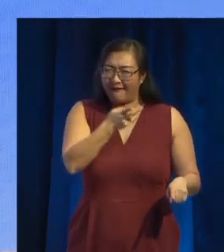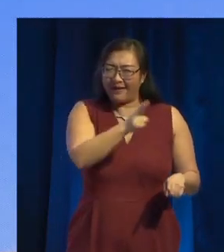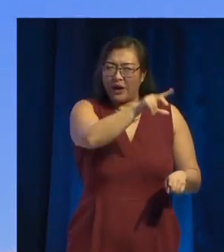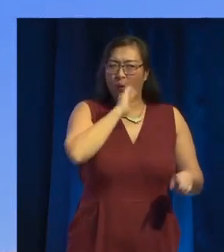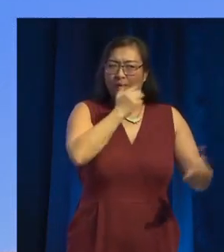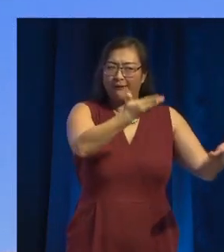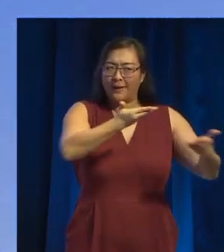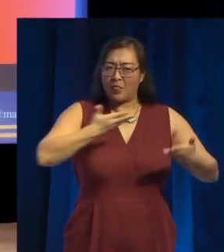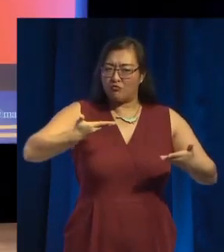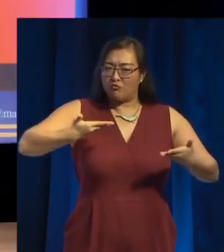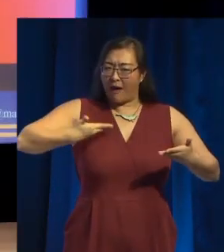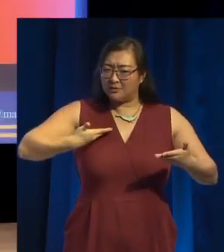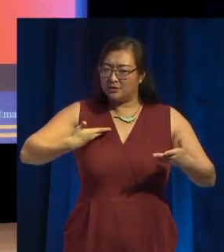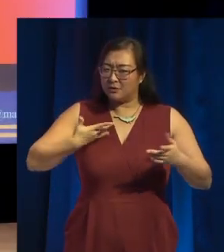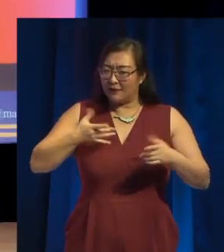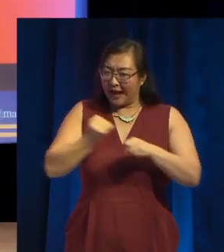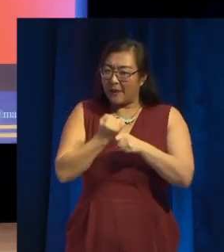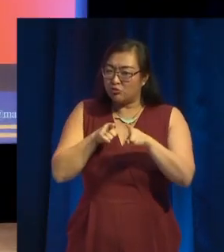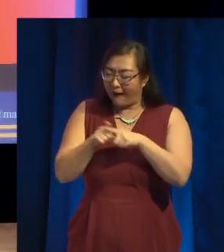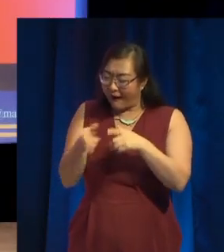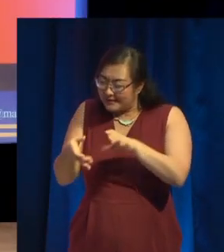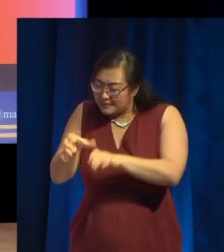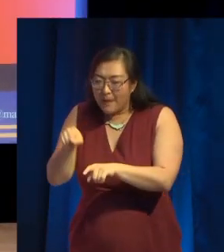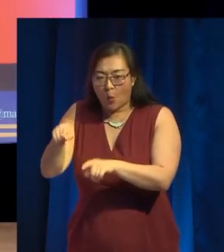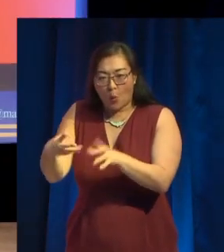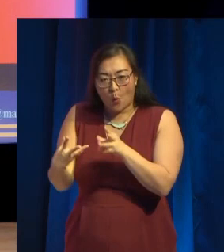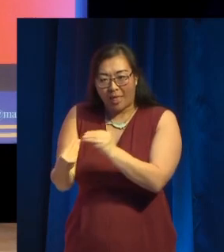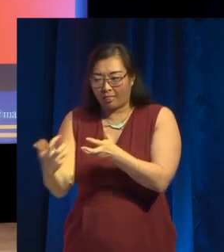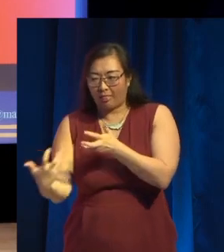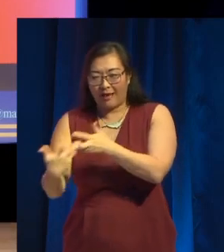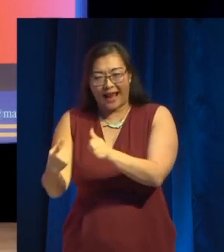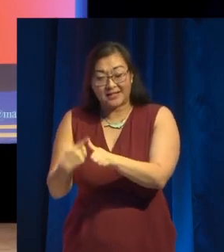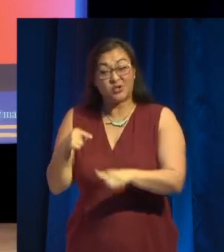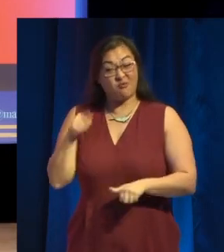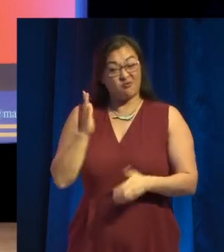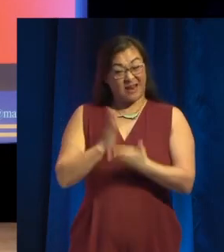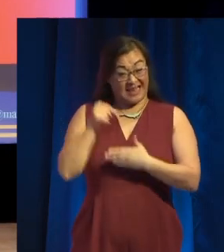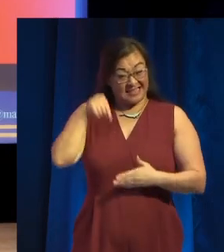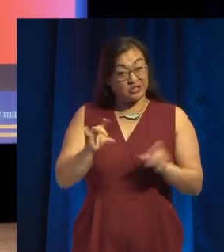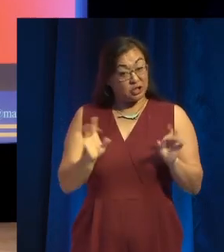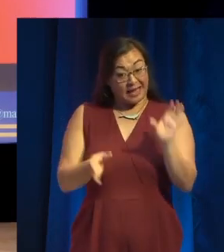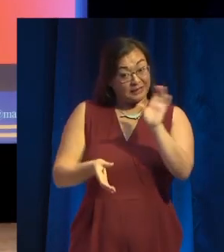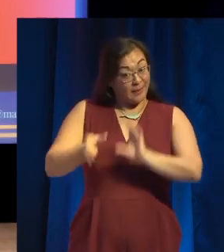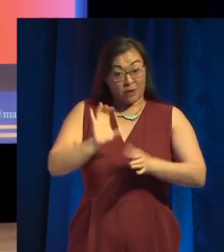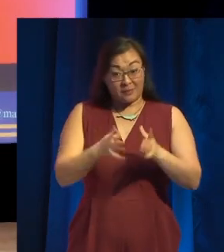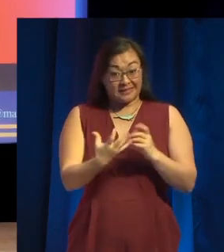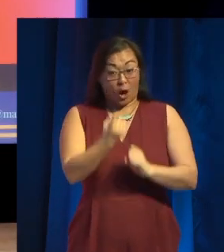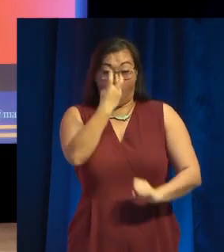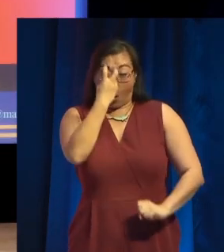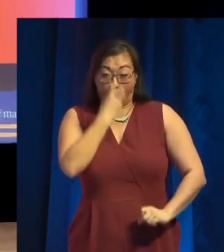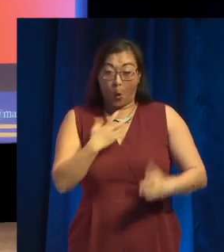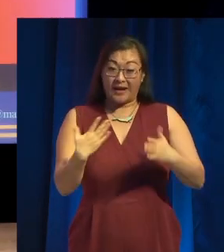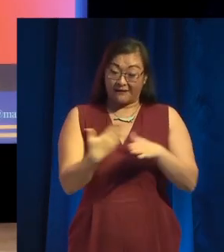which is essentially what this is, and it's an experiment to see if it's possible to take an old adventure game, which, yes, was written in BASIC,